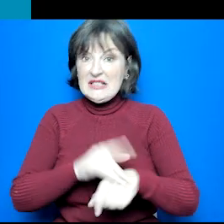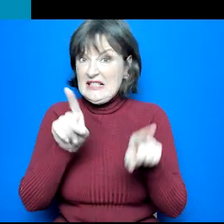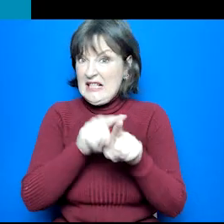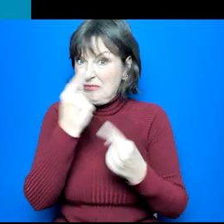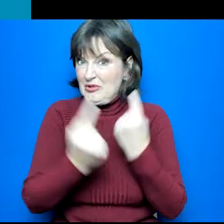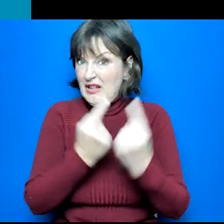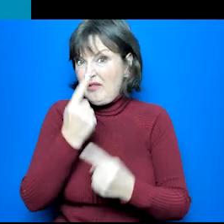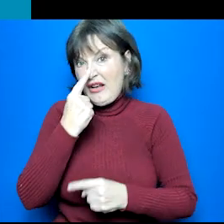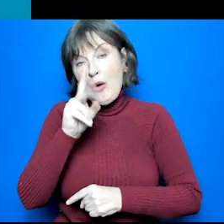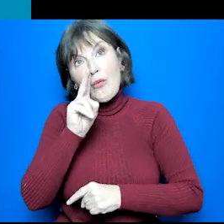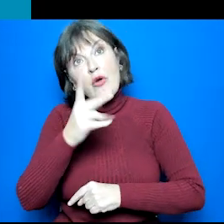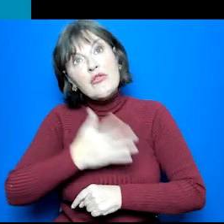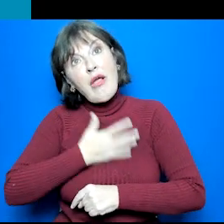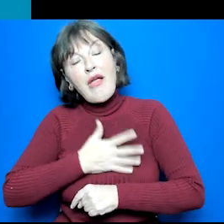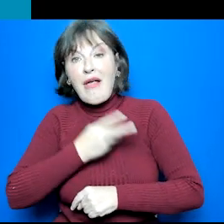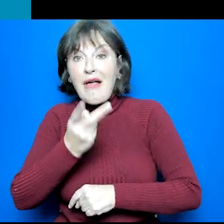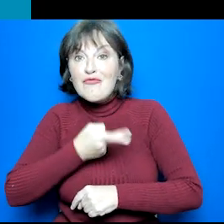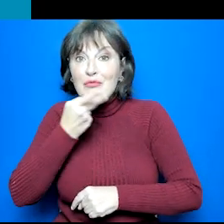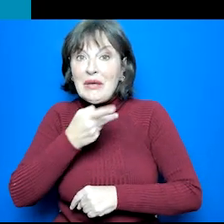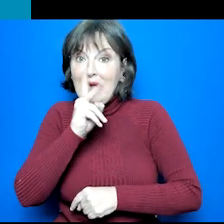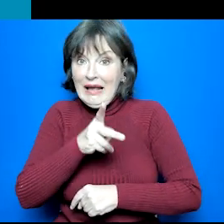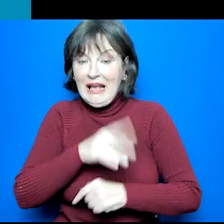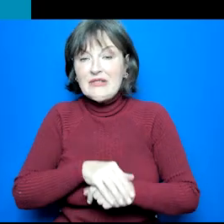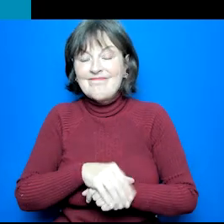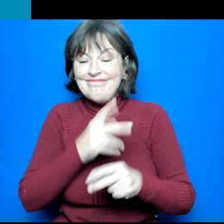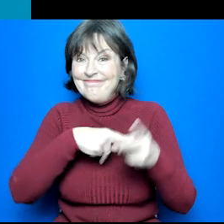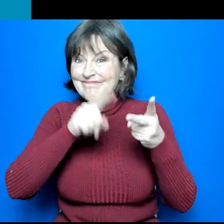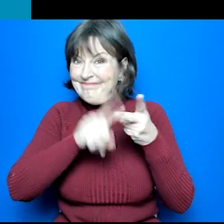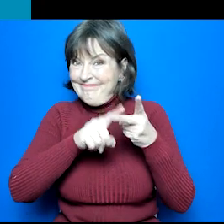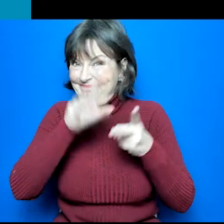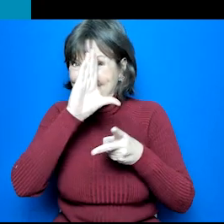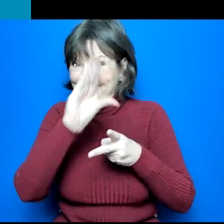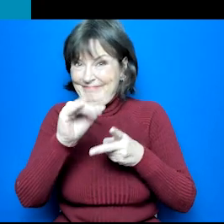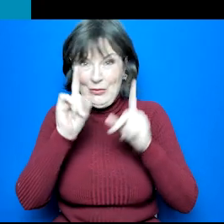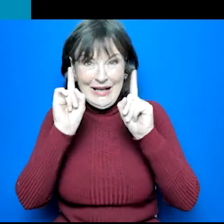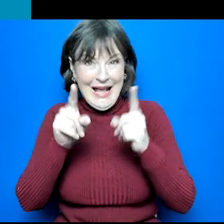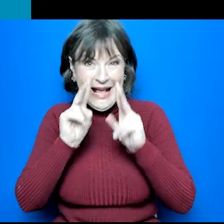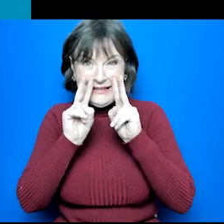again if you'd like to. We can't see or hear you, so